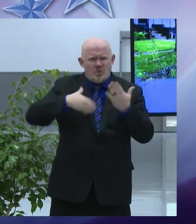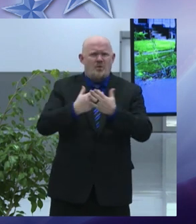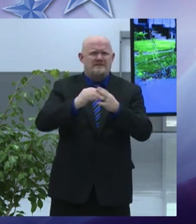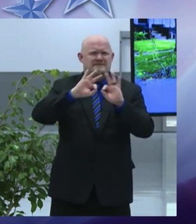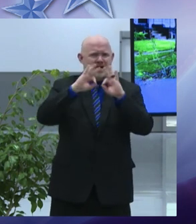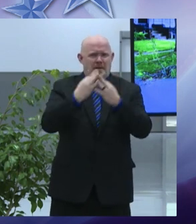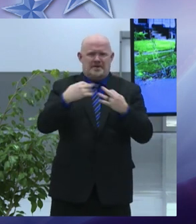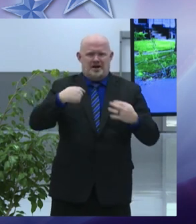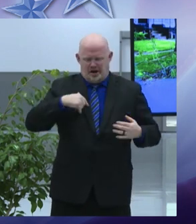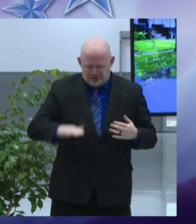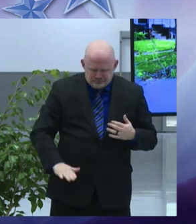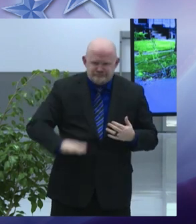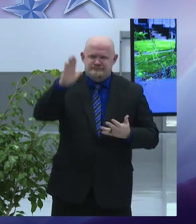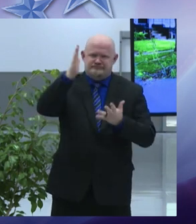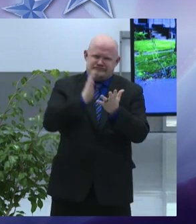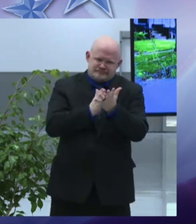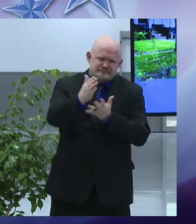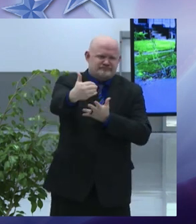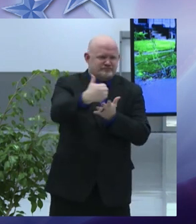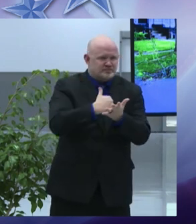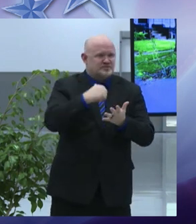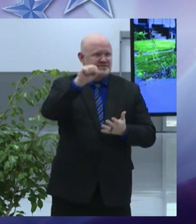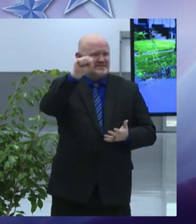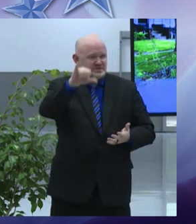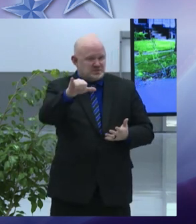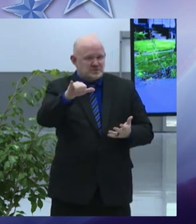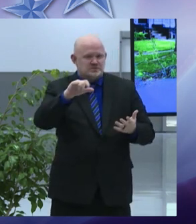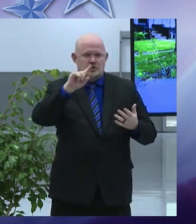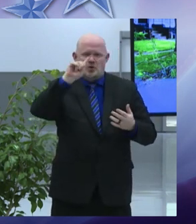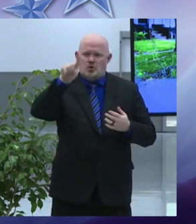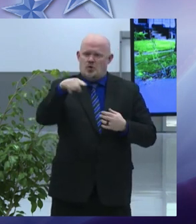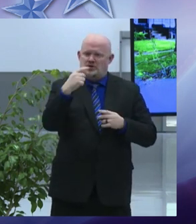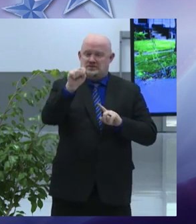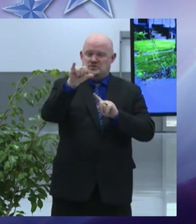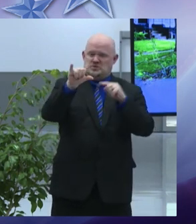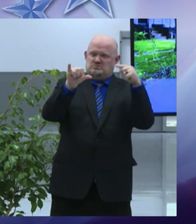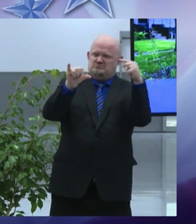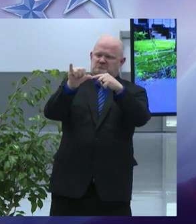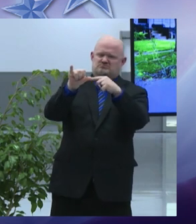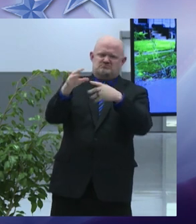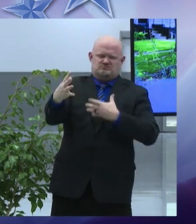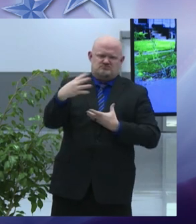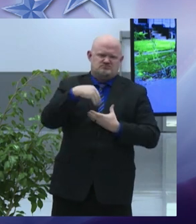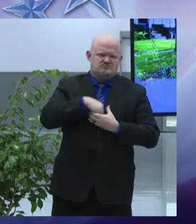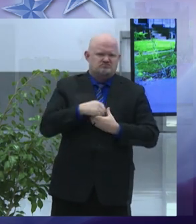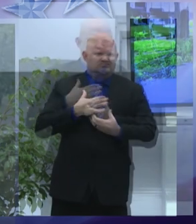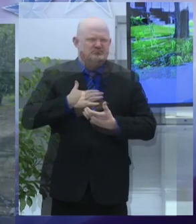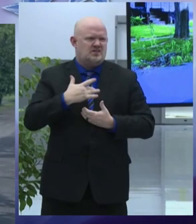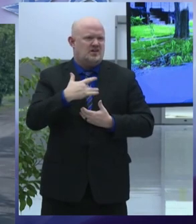syracuse is only as strong as the places we live so tonight i have three major commitments for our neighborhoods